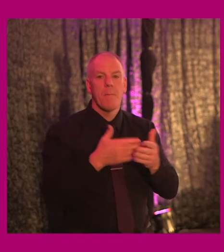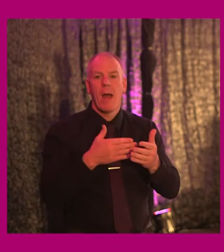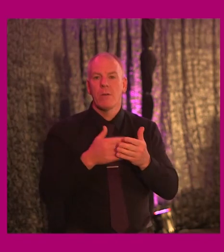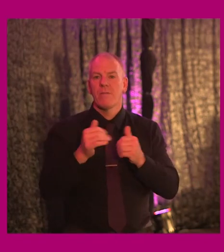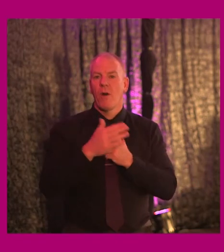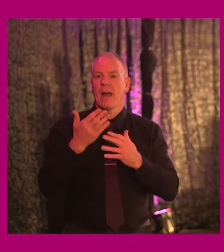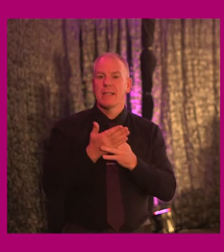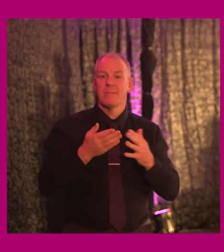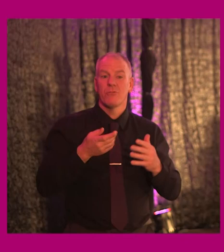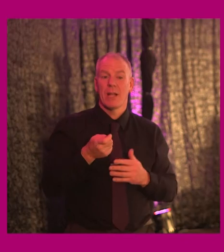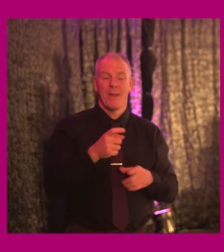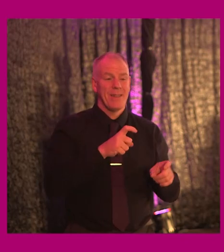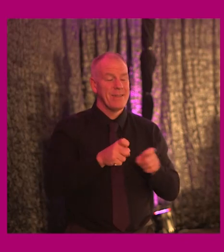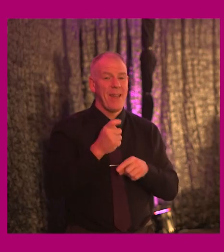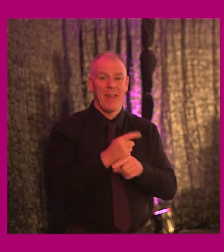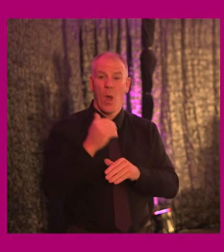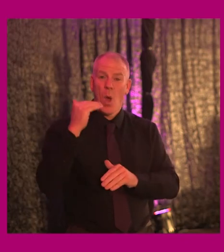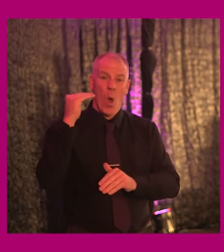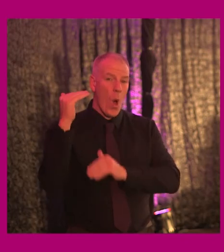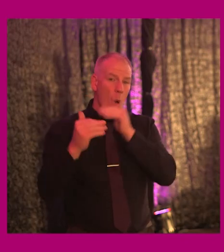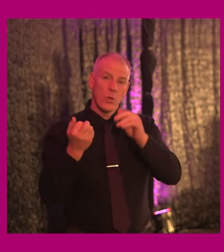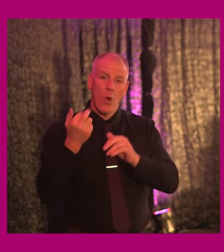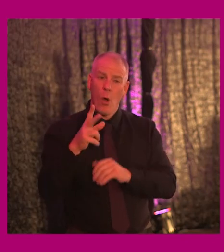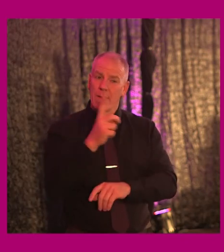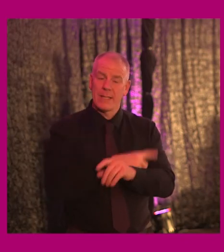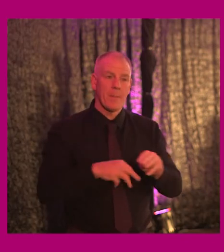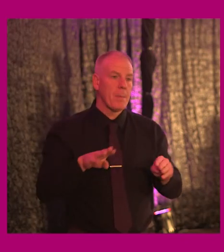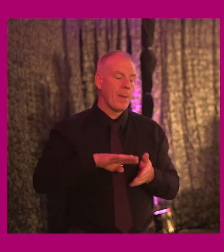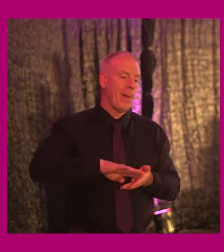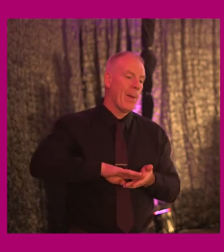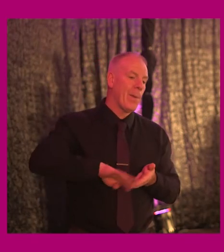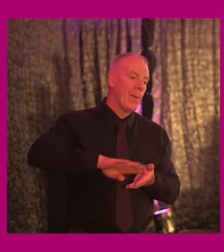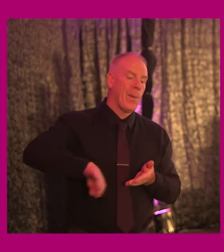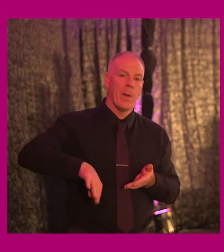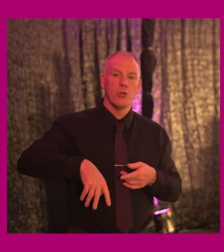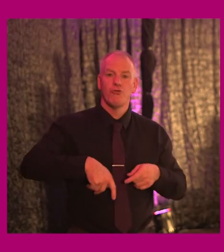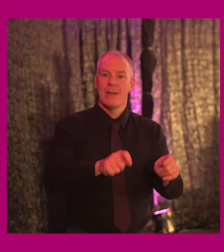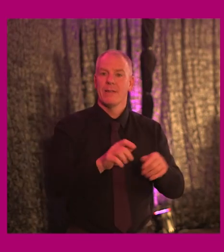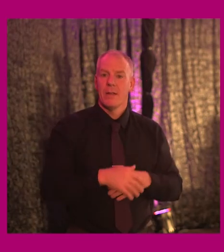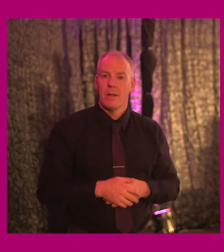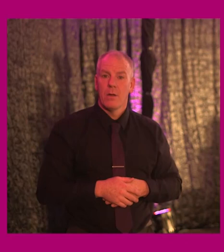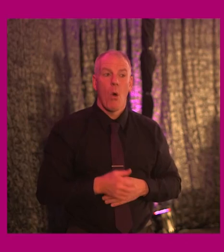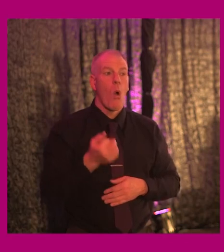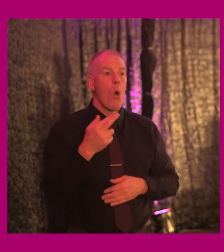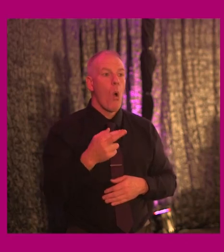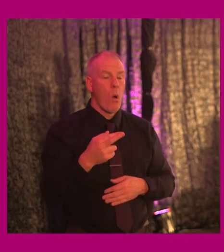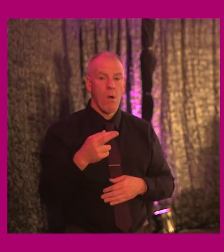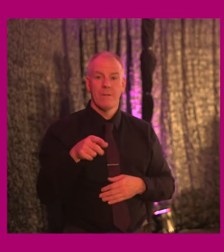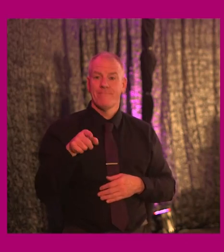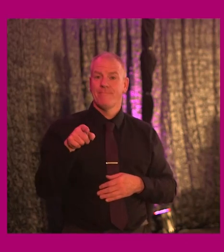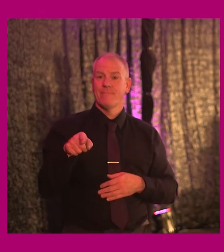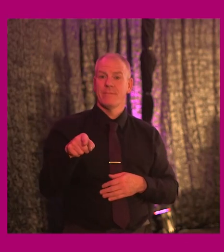are still there. Elderly and disabled people alike are being pushed off our streets or else are moving around